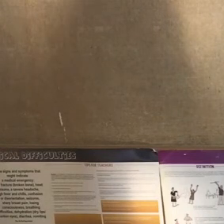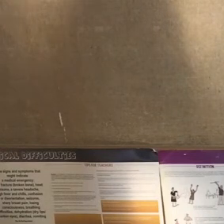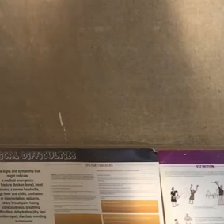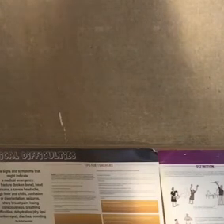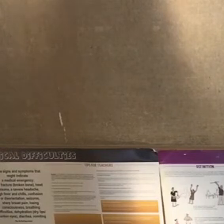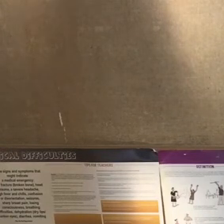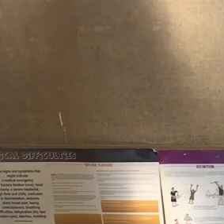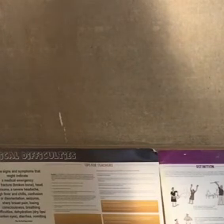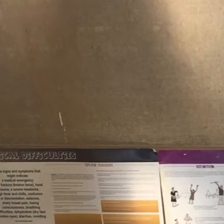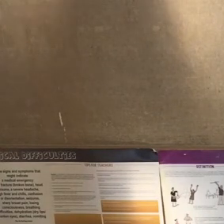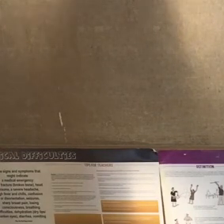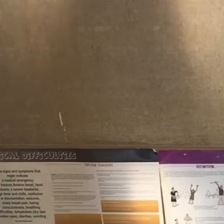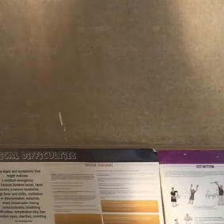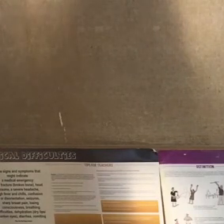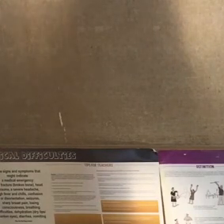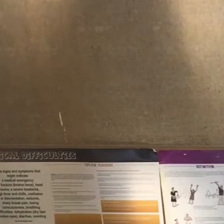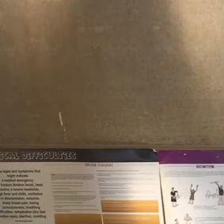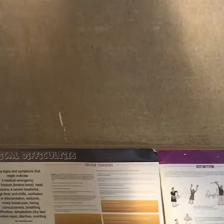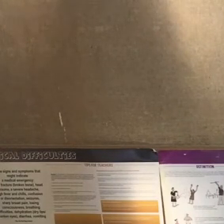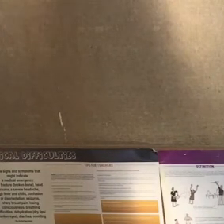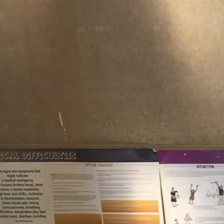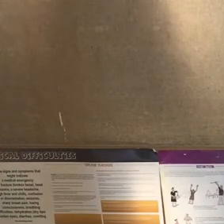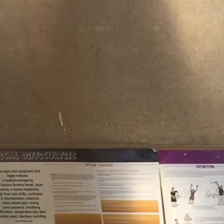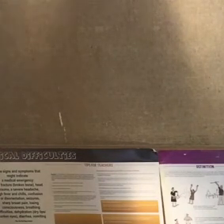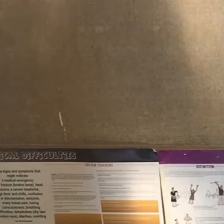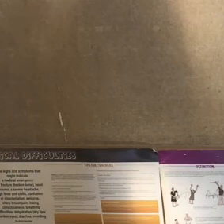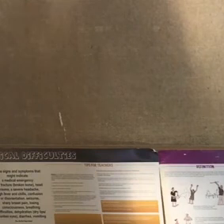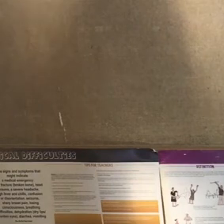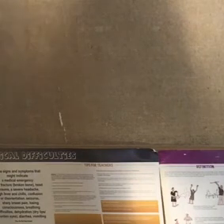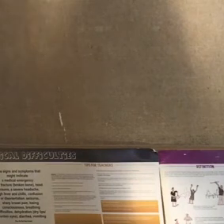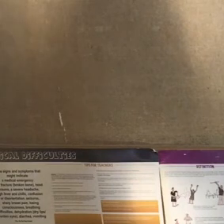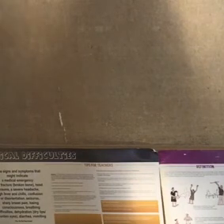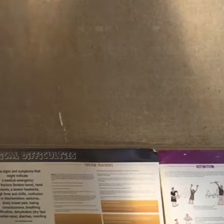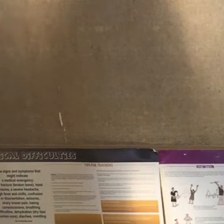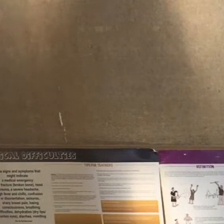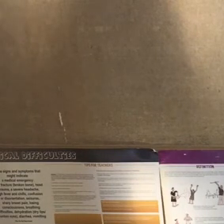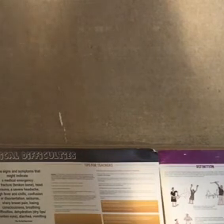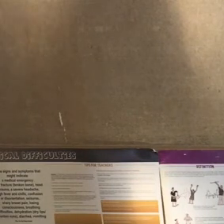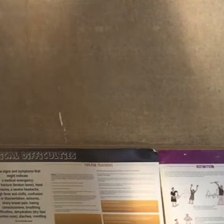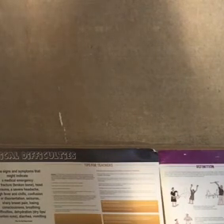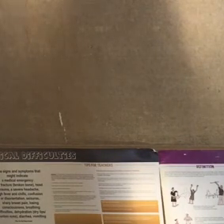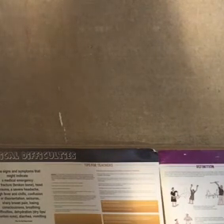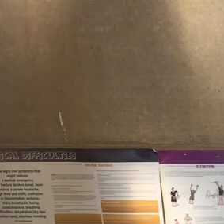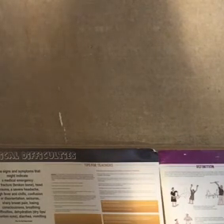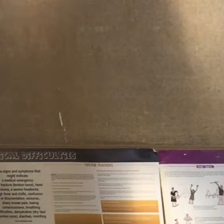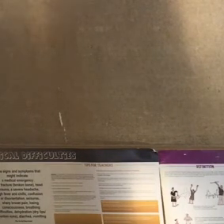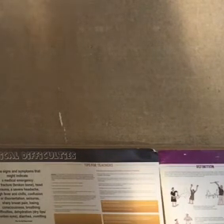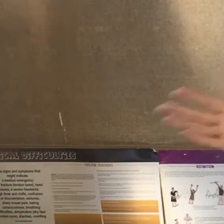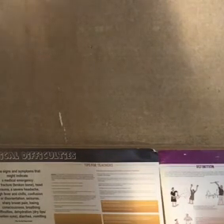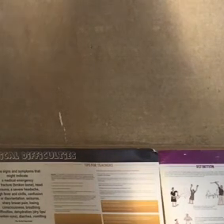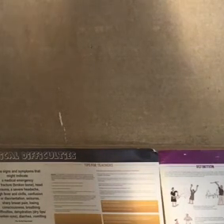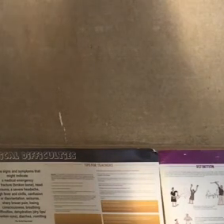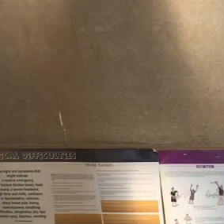that is how it is we have to assist one another and I'm very happy to see that the parents themselves are